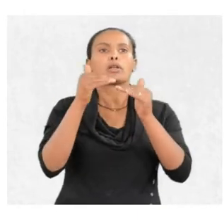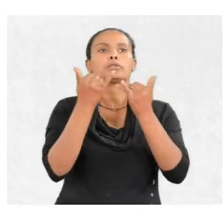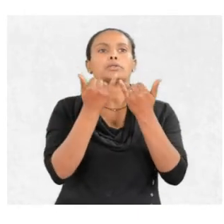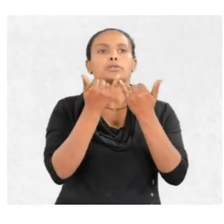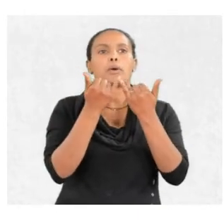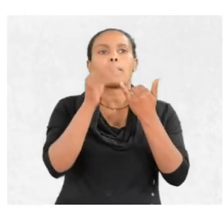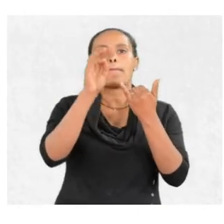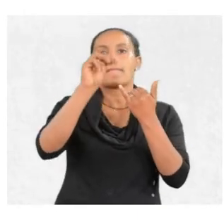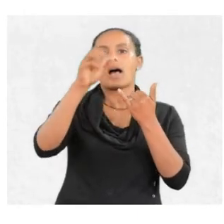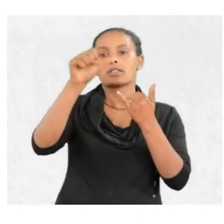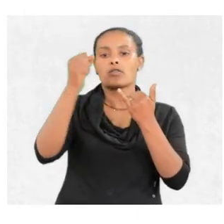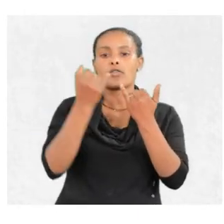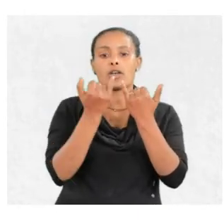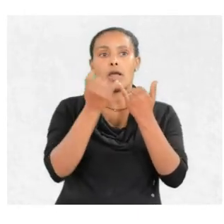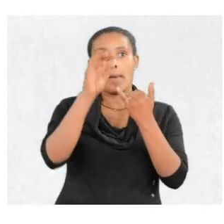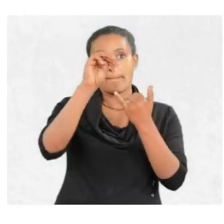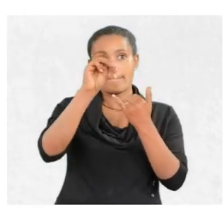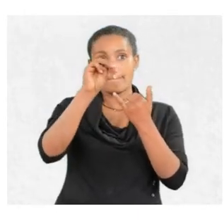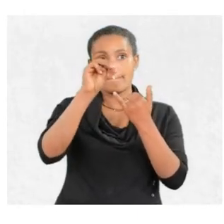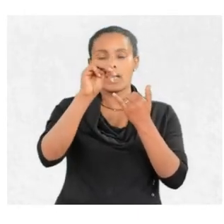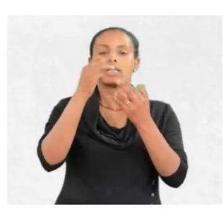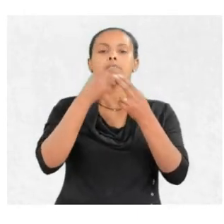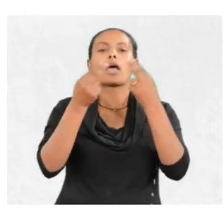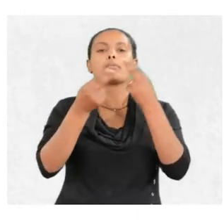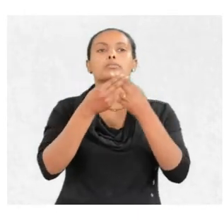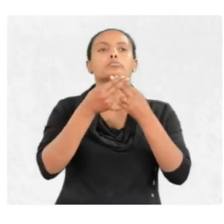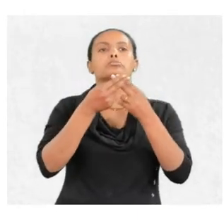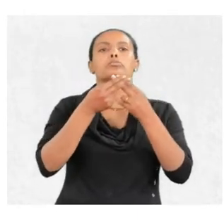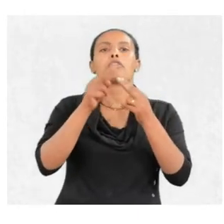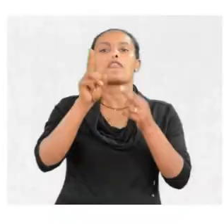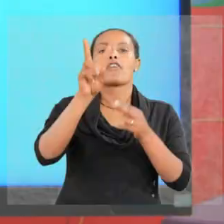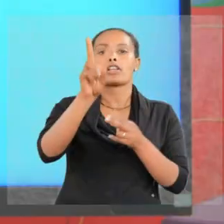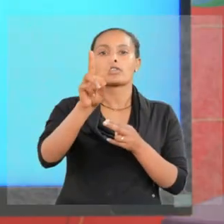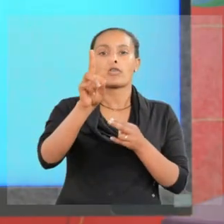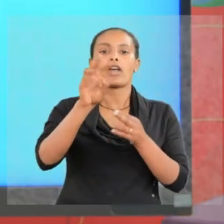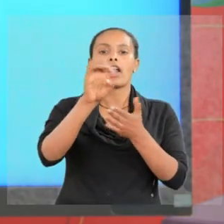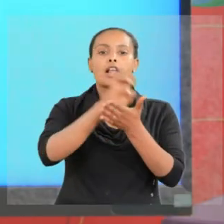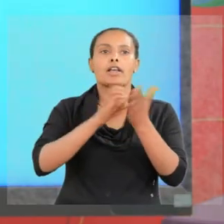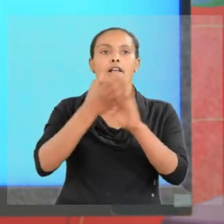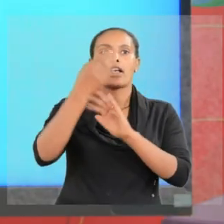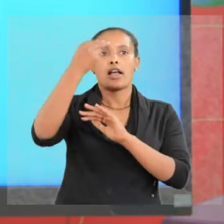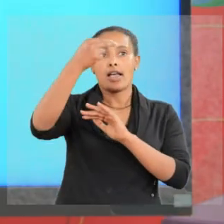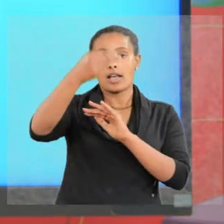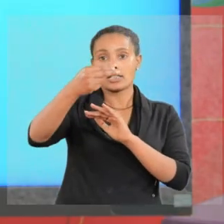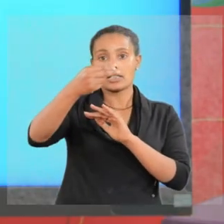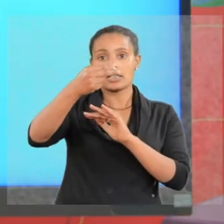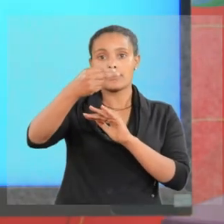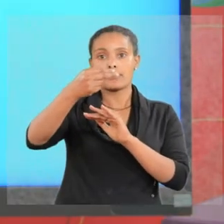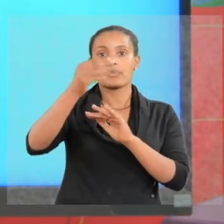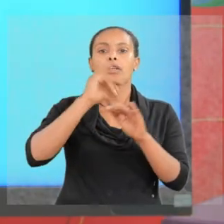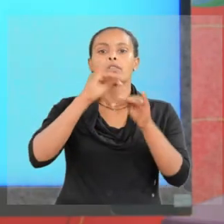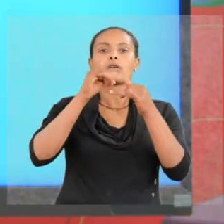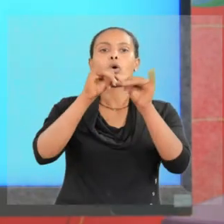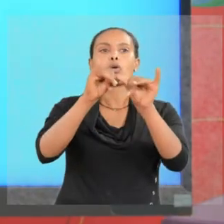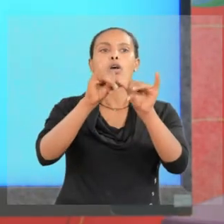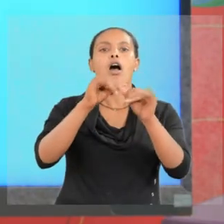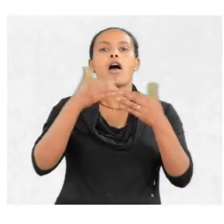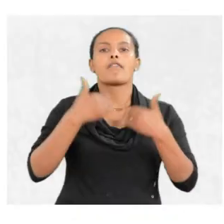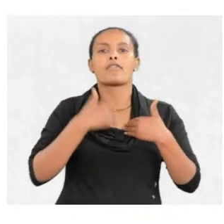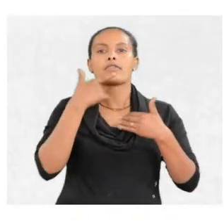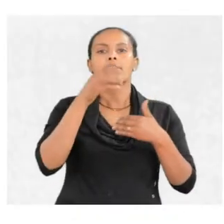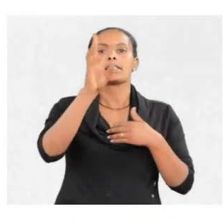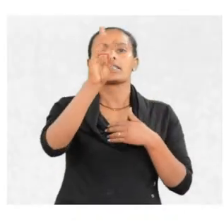mass of an electron times velocity of the electron. H is Planck's constant having a volume